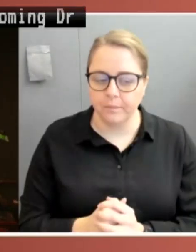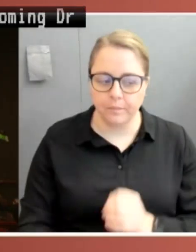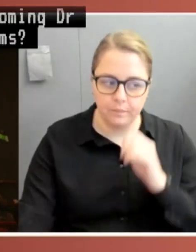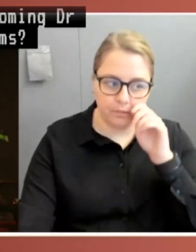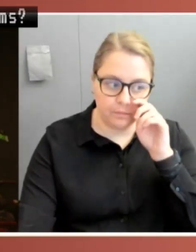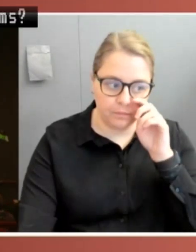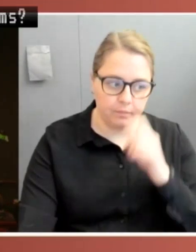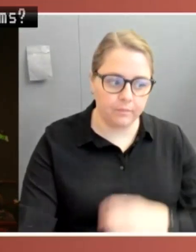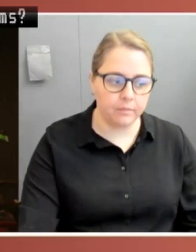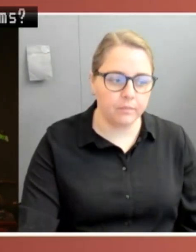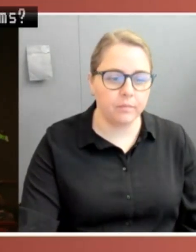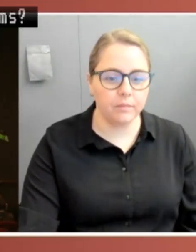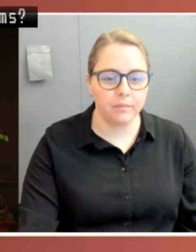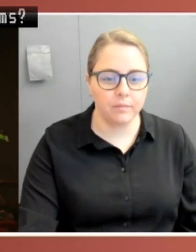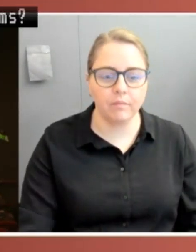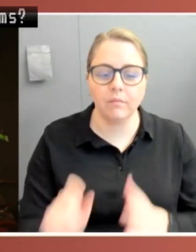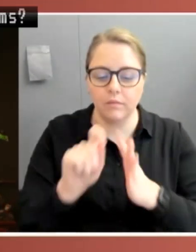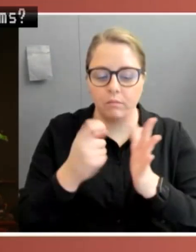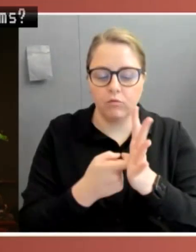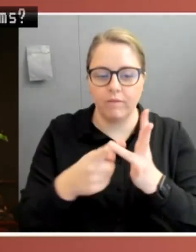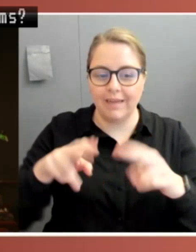Professor Williams is going to start proceedings.